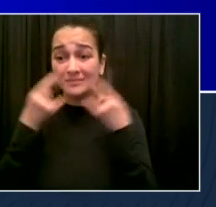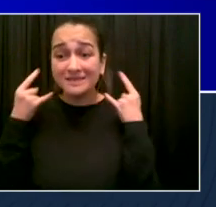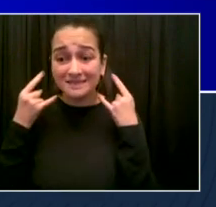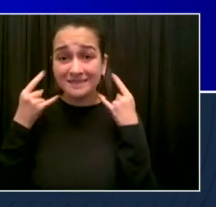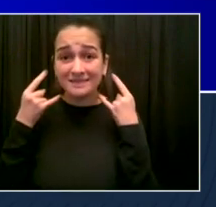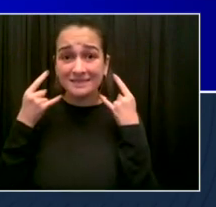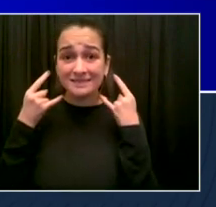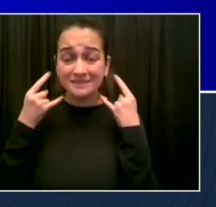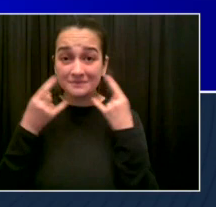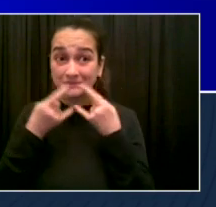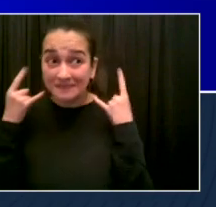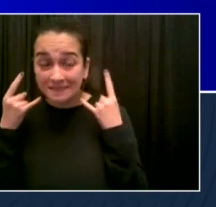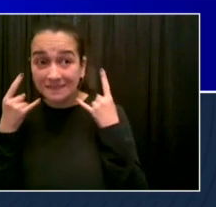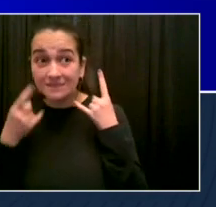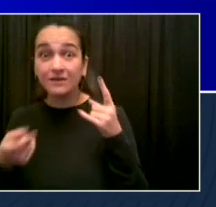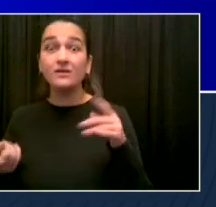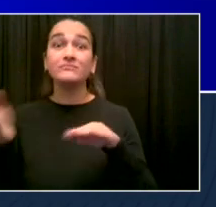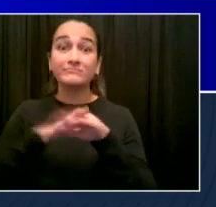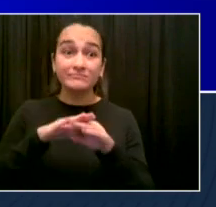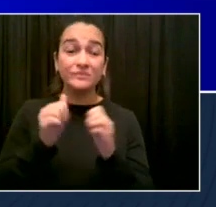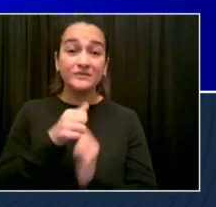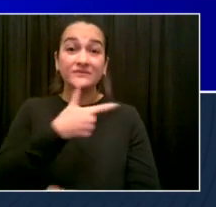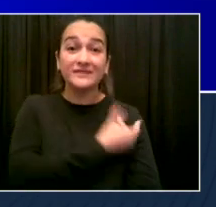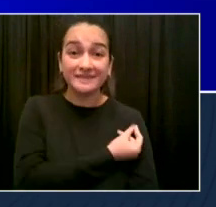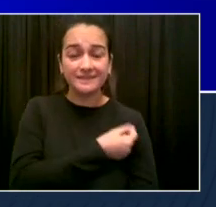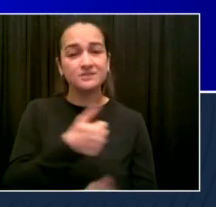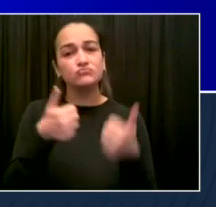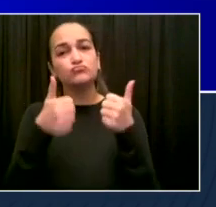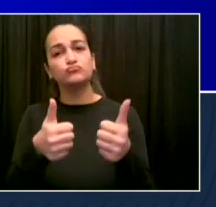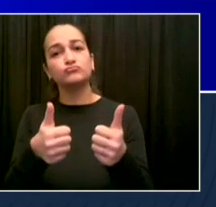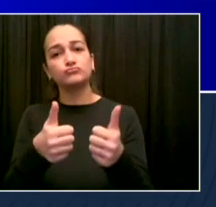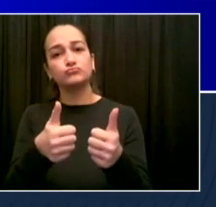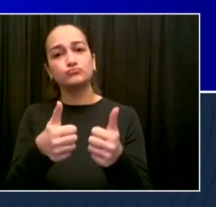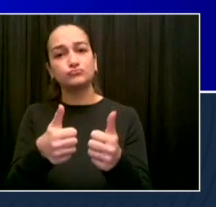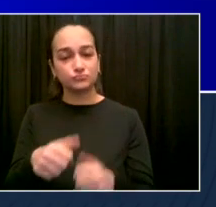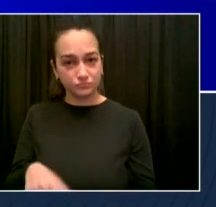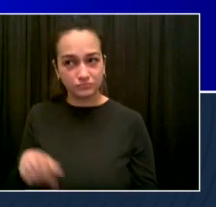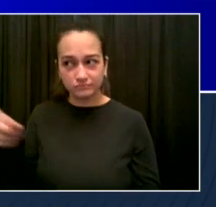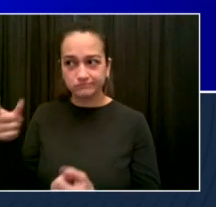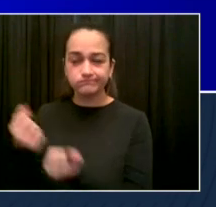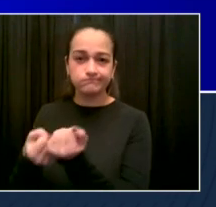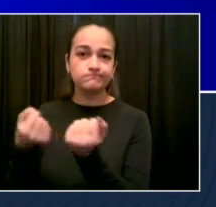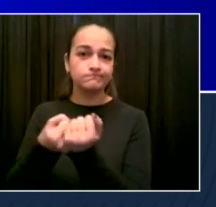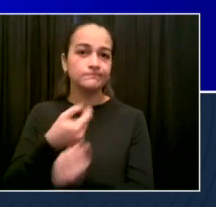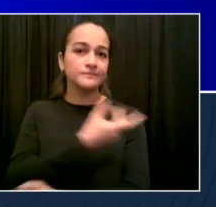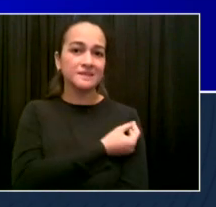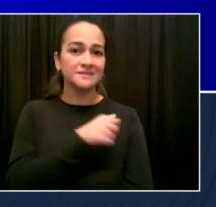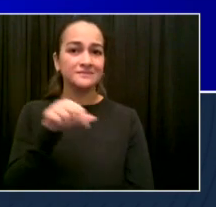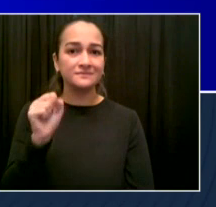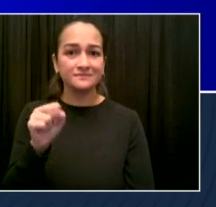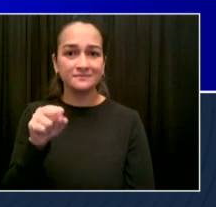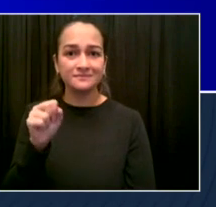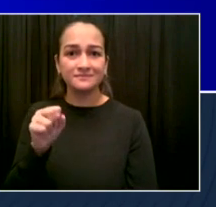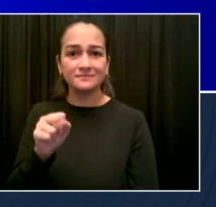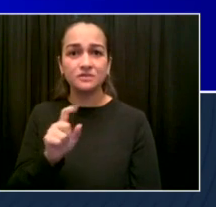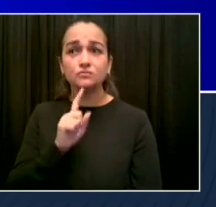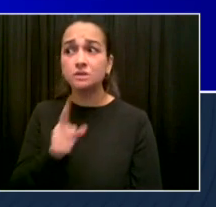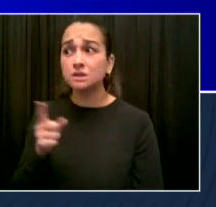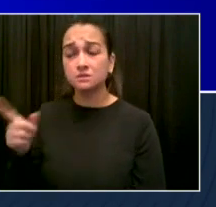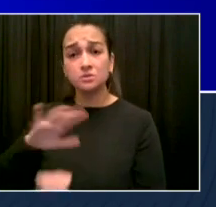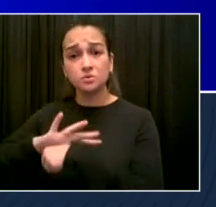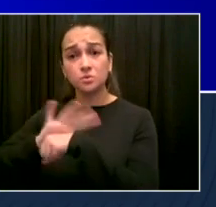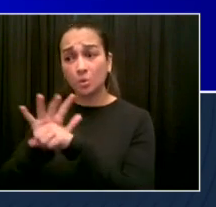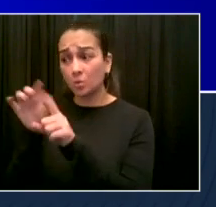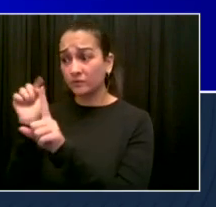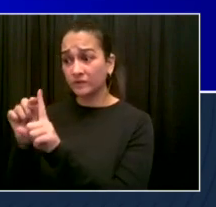pulls it all together. He he's right. It is a war. It's a war we're going to win. We're going to win it because of vaccination. I